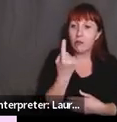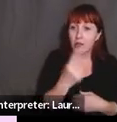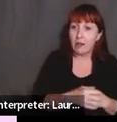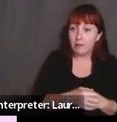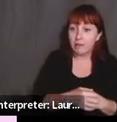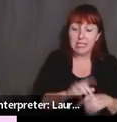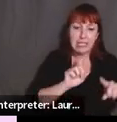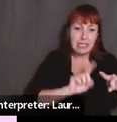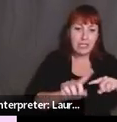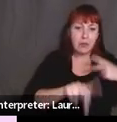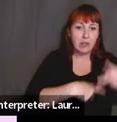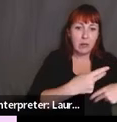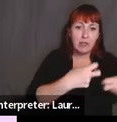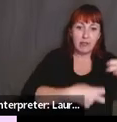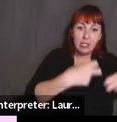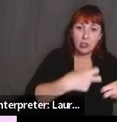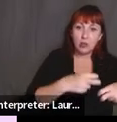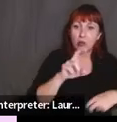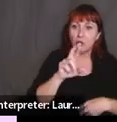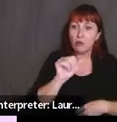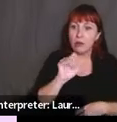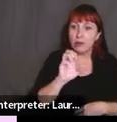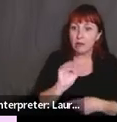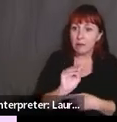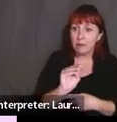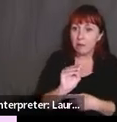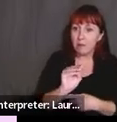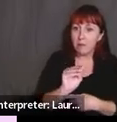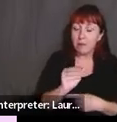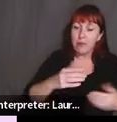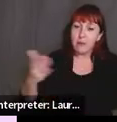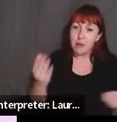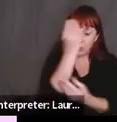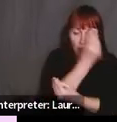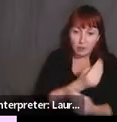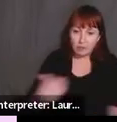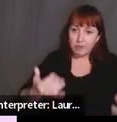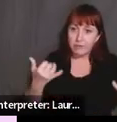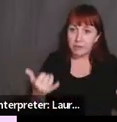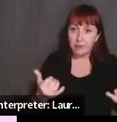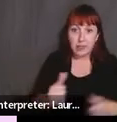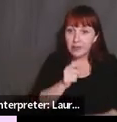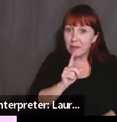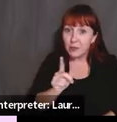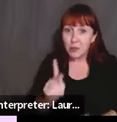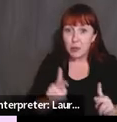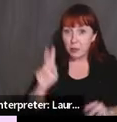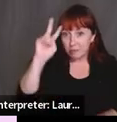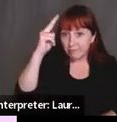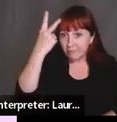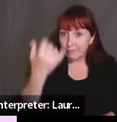issues, uh, as racism, you know, uh, and I'm here to tell you that that's not true. Uh,